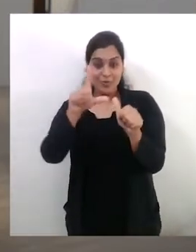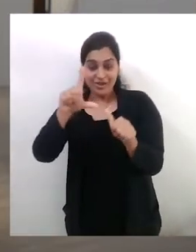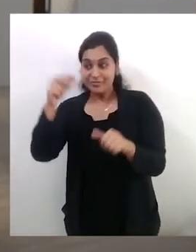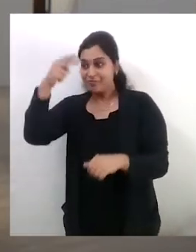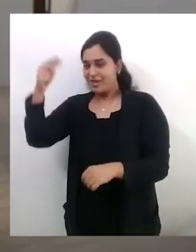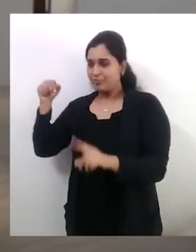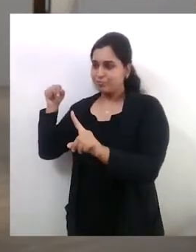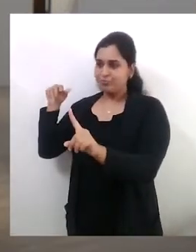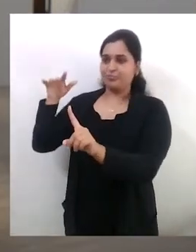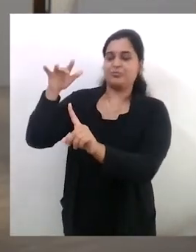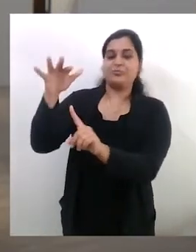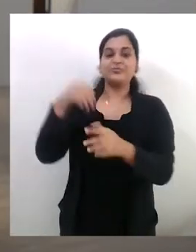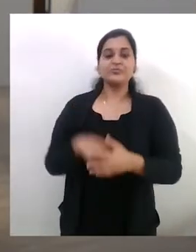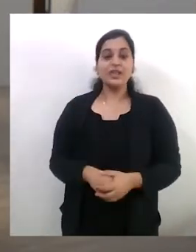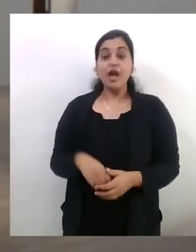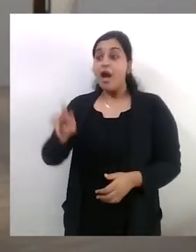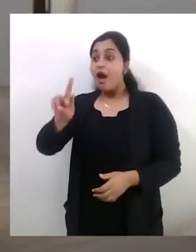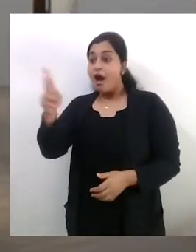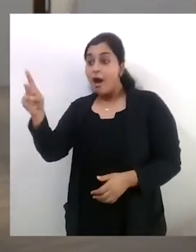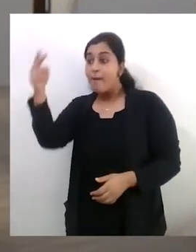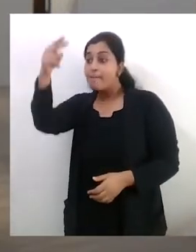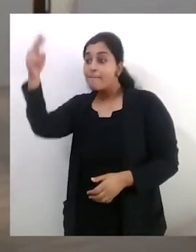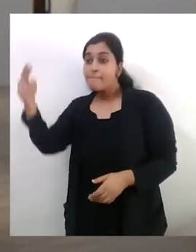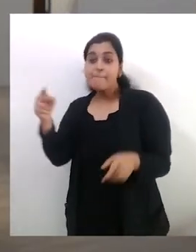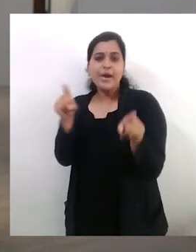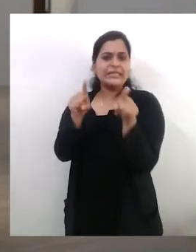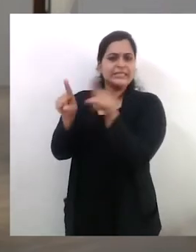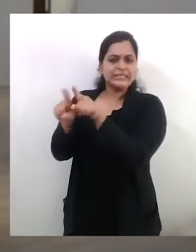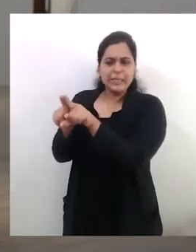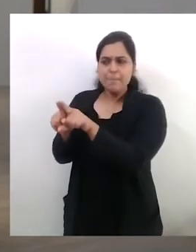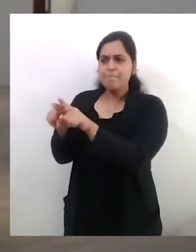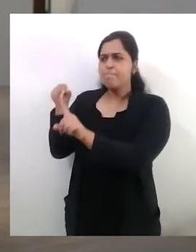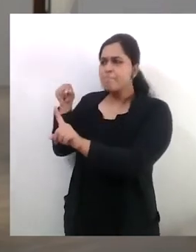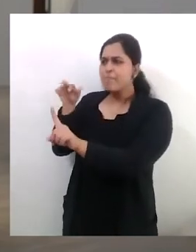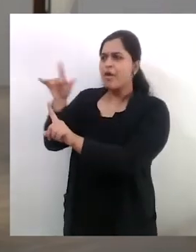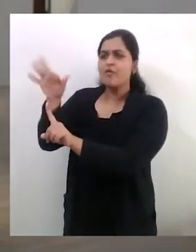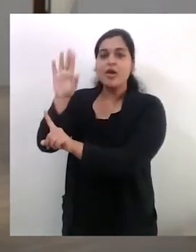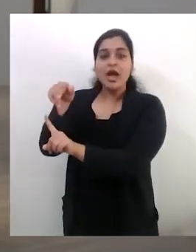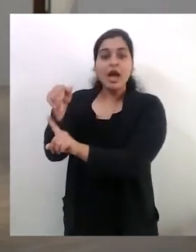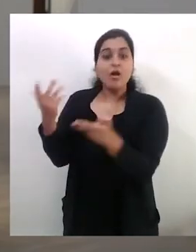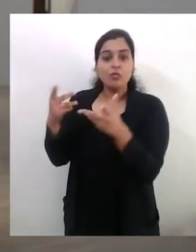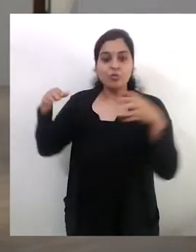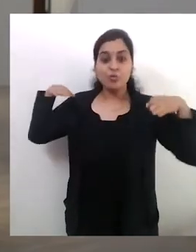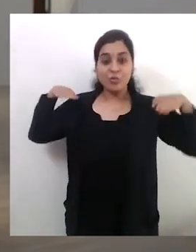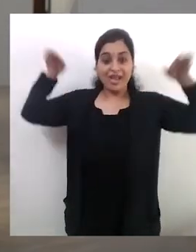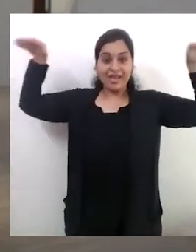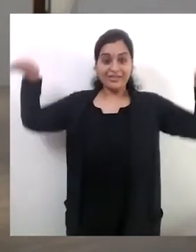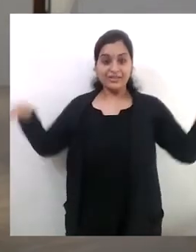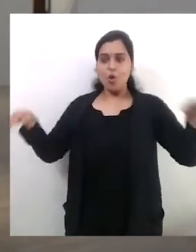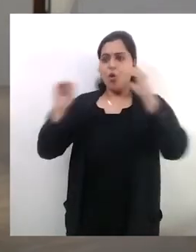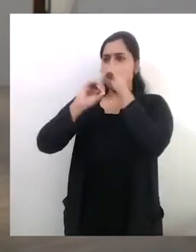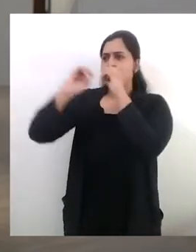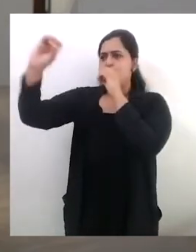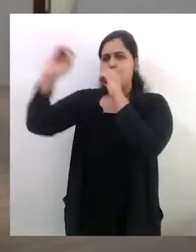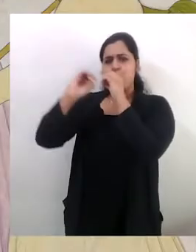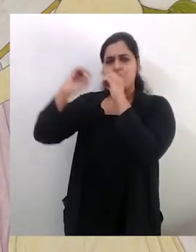been drawing on prints of Italian Renaissance paintings by Mantegna and Fra Angelico, which portray angels blowing